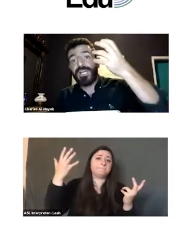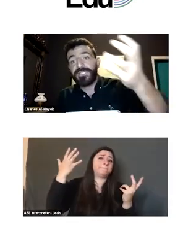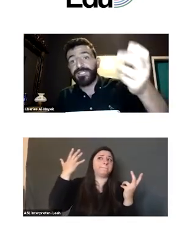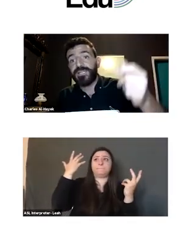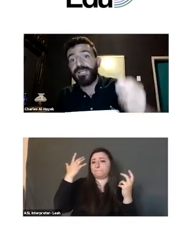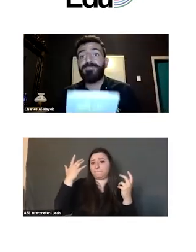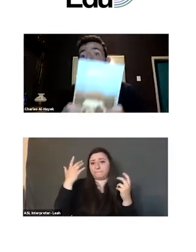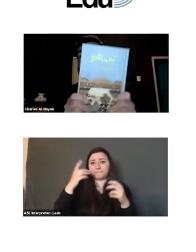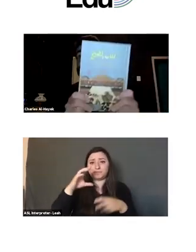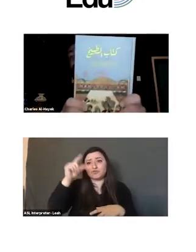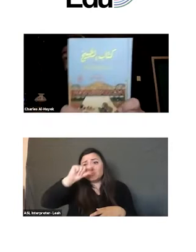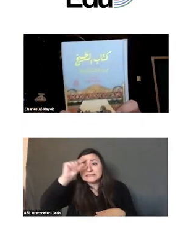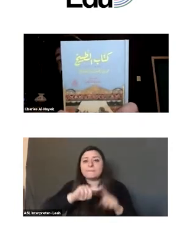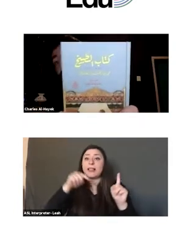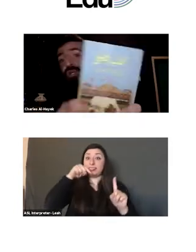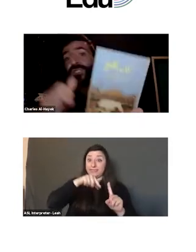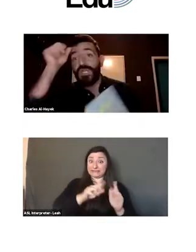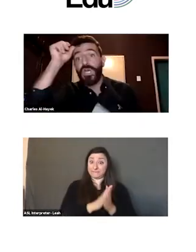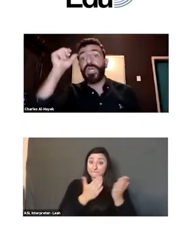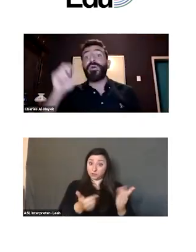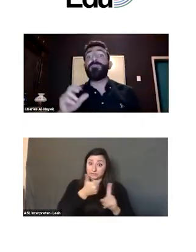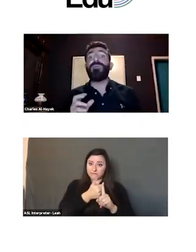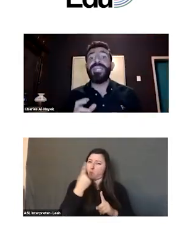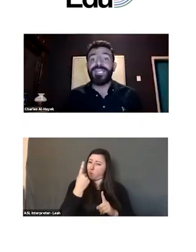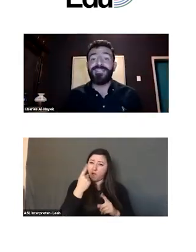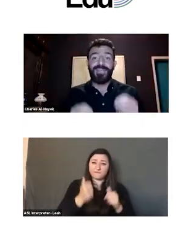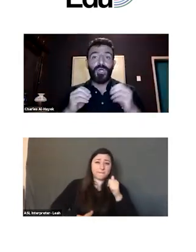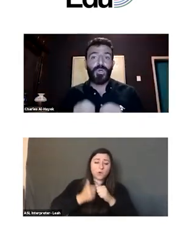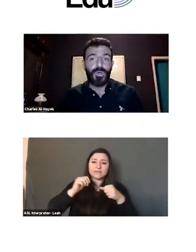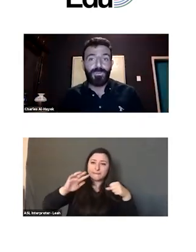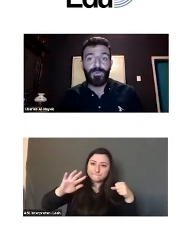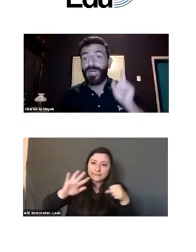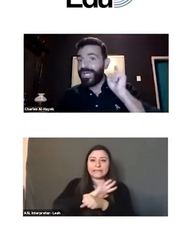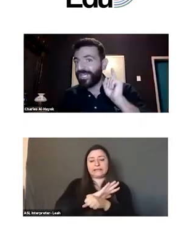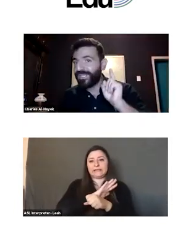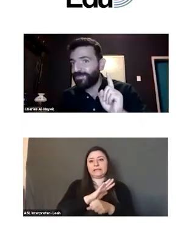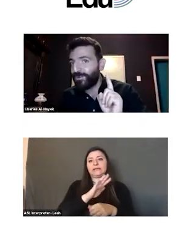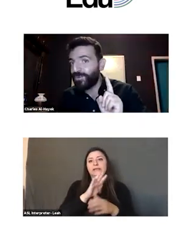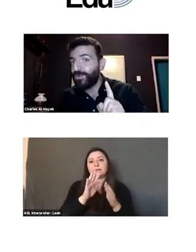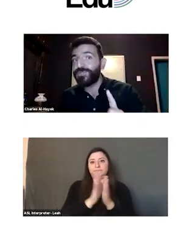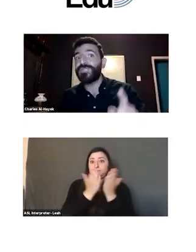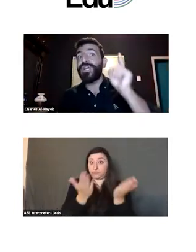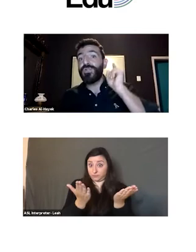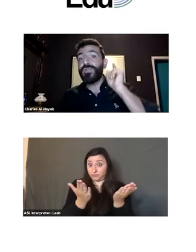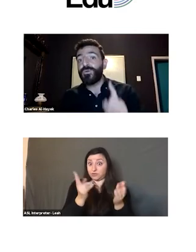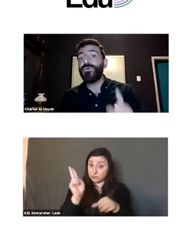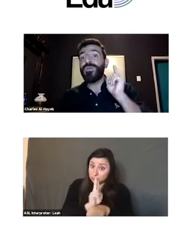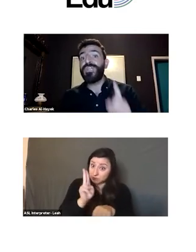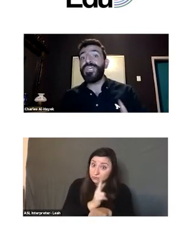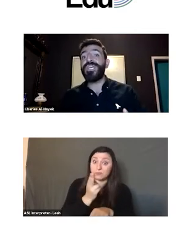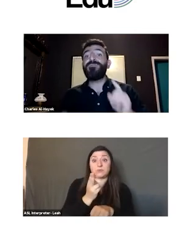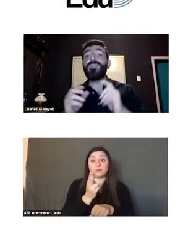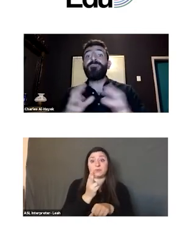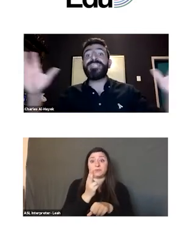classical Greece, but this is one of the first complete cookbook that is produced for